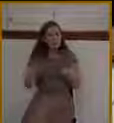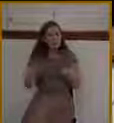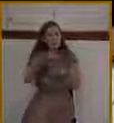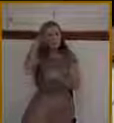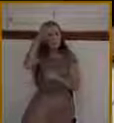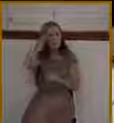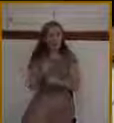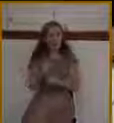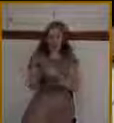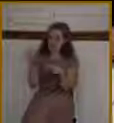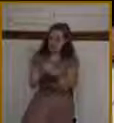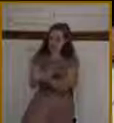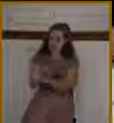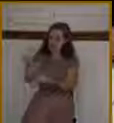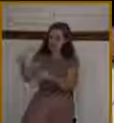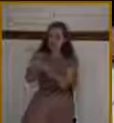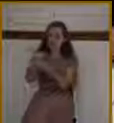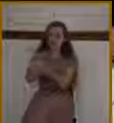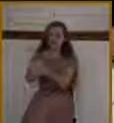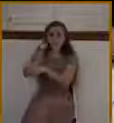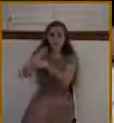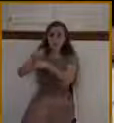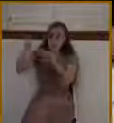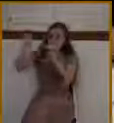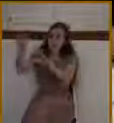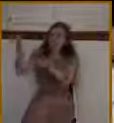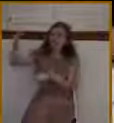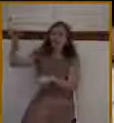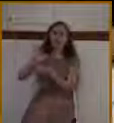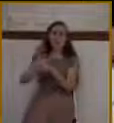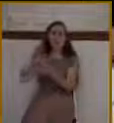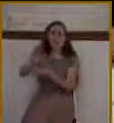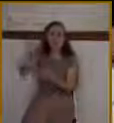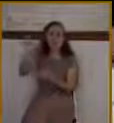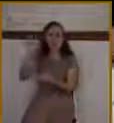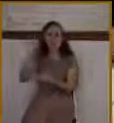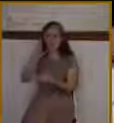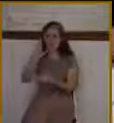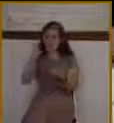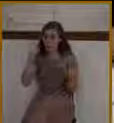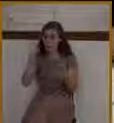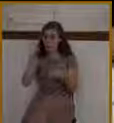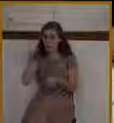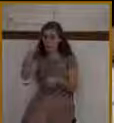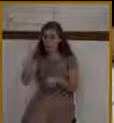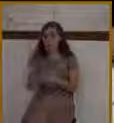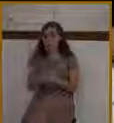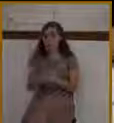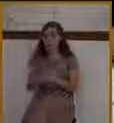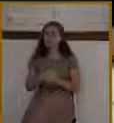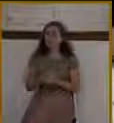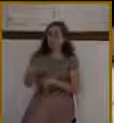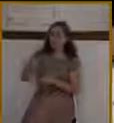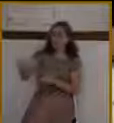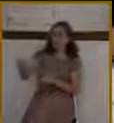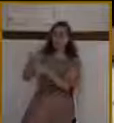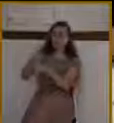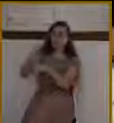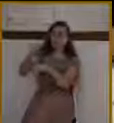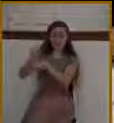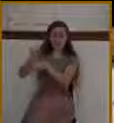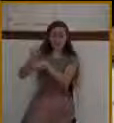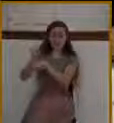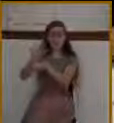this other temple with glory? And by the way, this would be fulfilled later on. Because, of course, that temple there would be expanded and